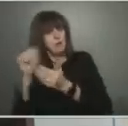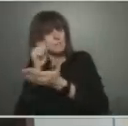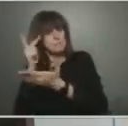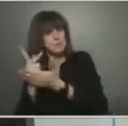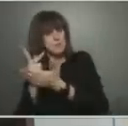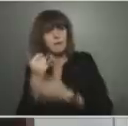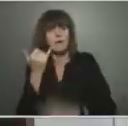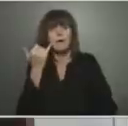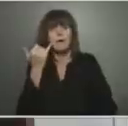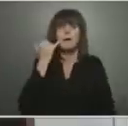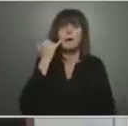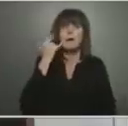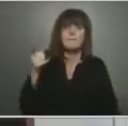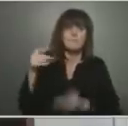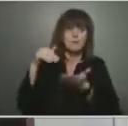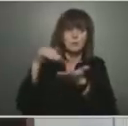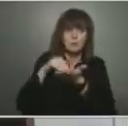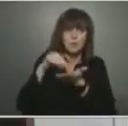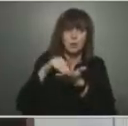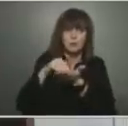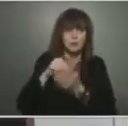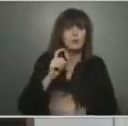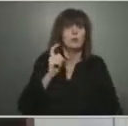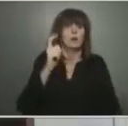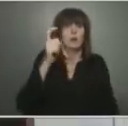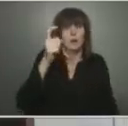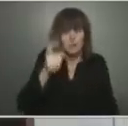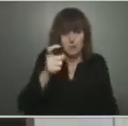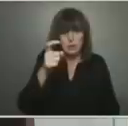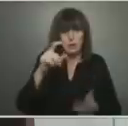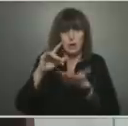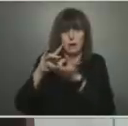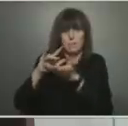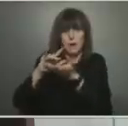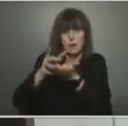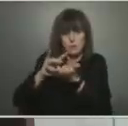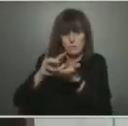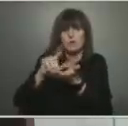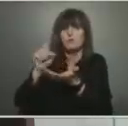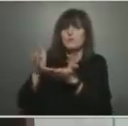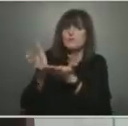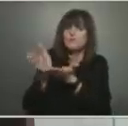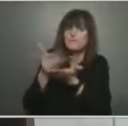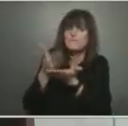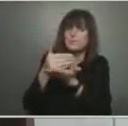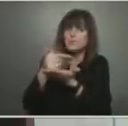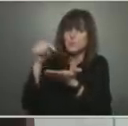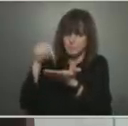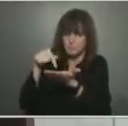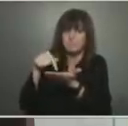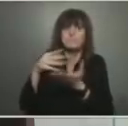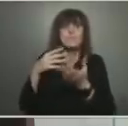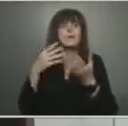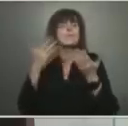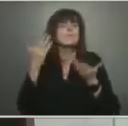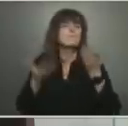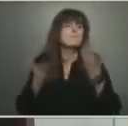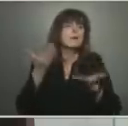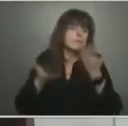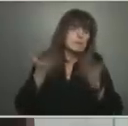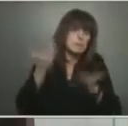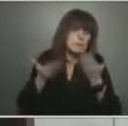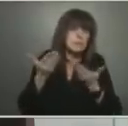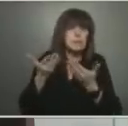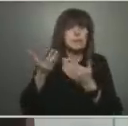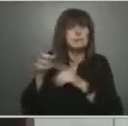would be reviewed and an appropriate review of their practice and discipline would be put in play. It's a question perhaps